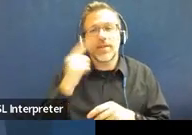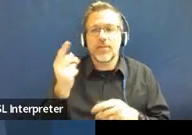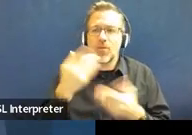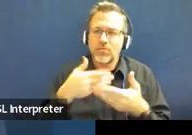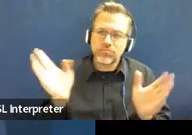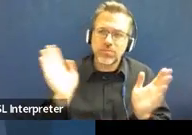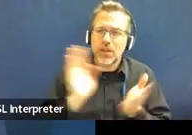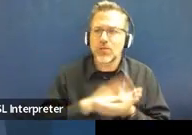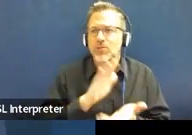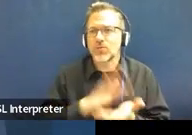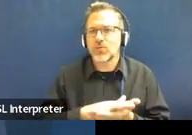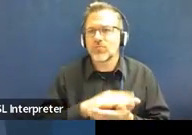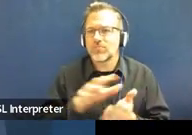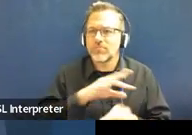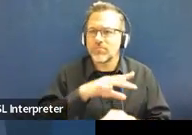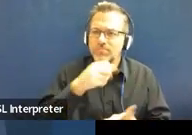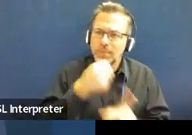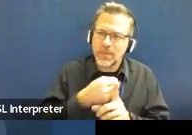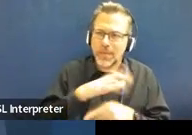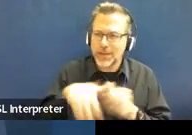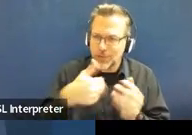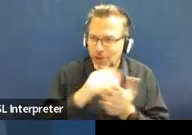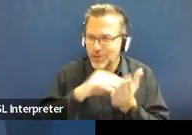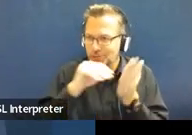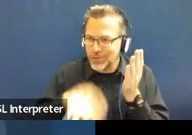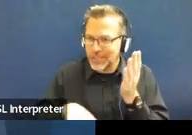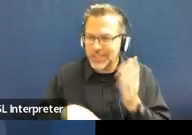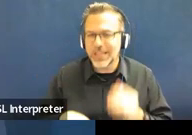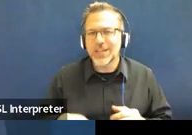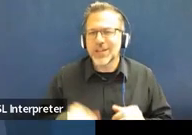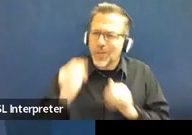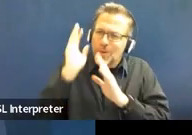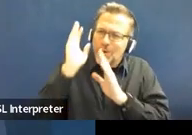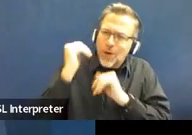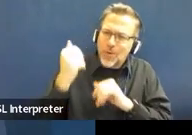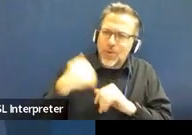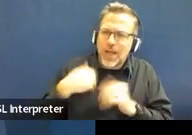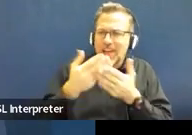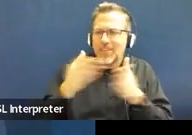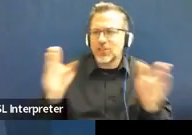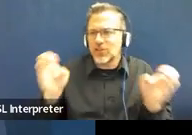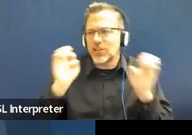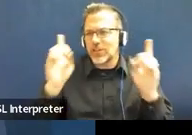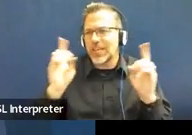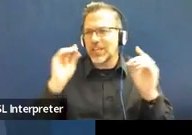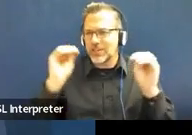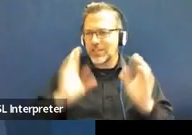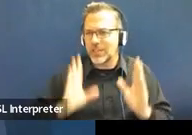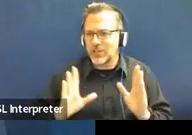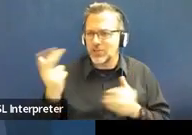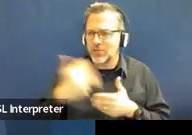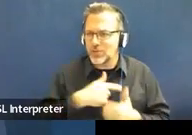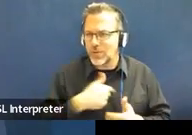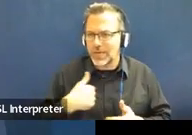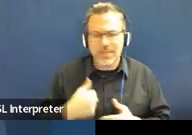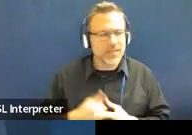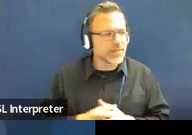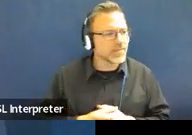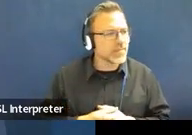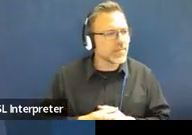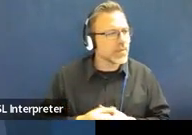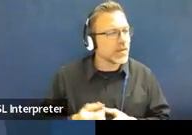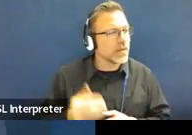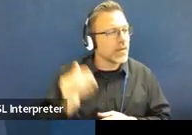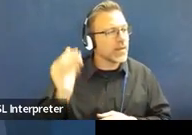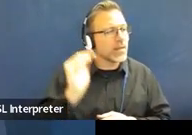It affects all students. So we were really hopeful that we had some Gen Ed teachers joining us to really be able to speak to this. On April,